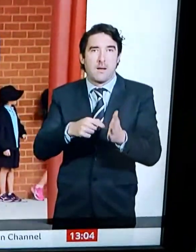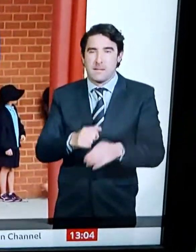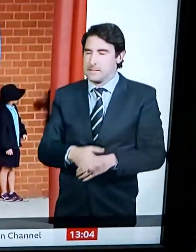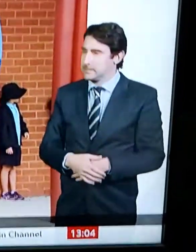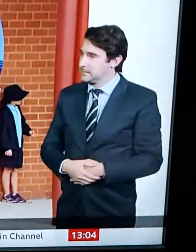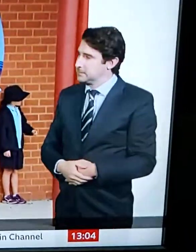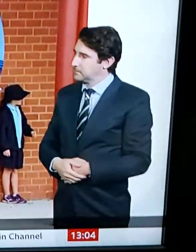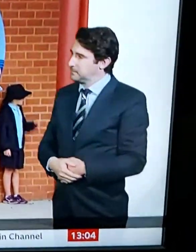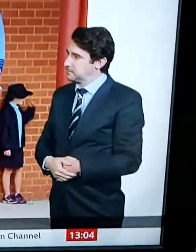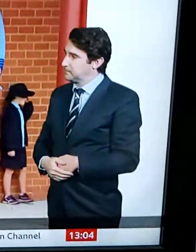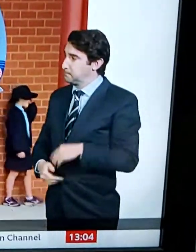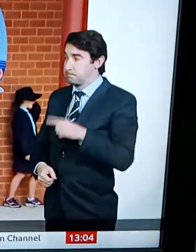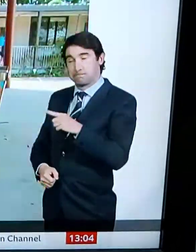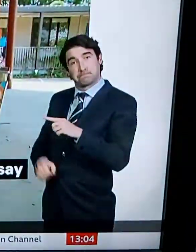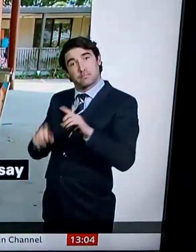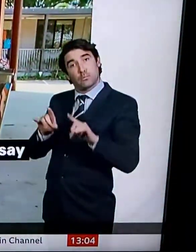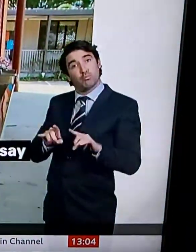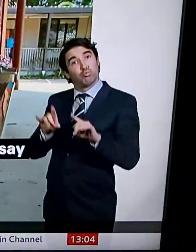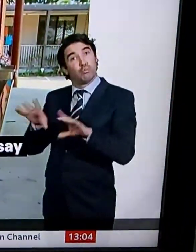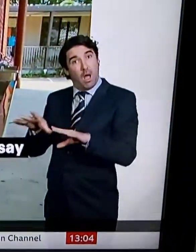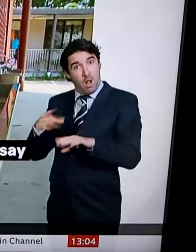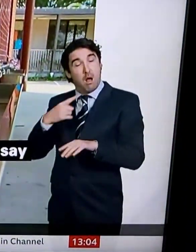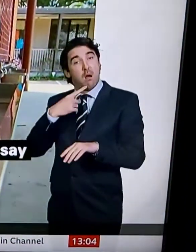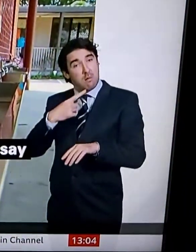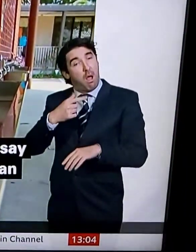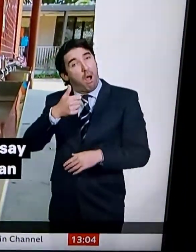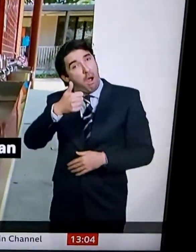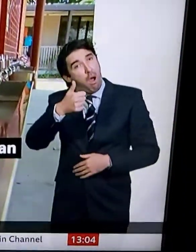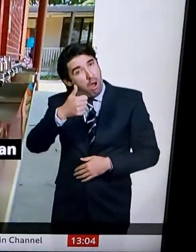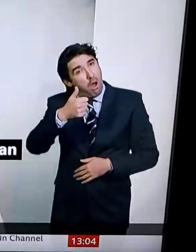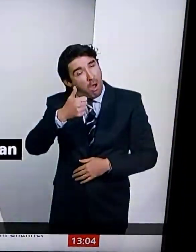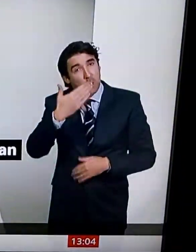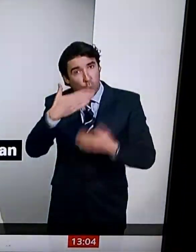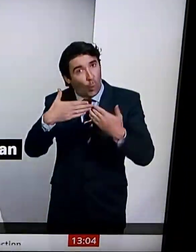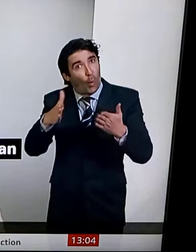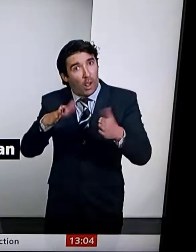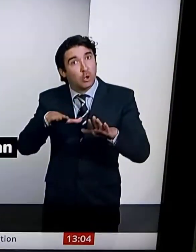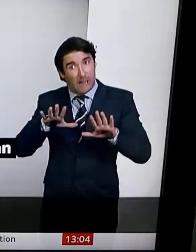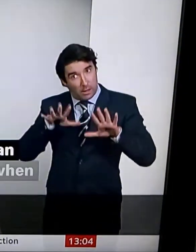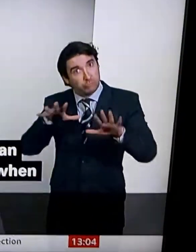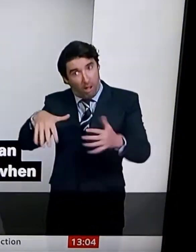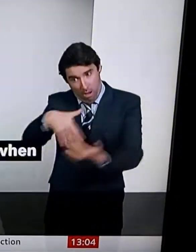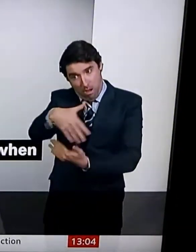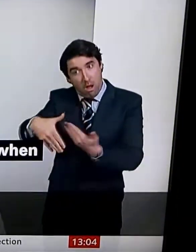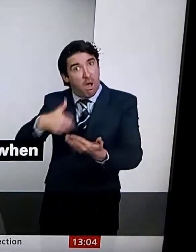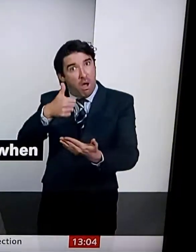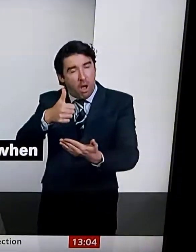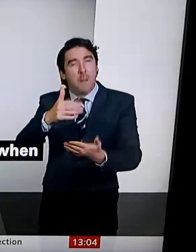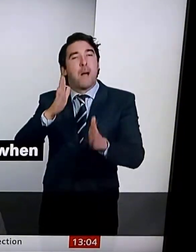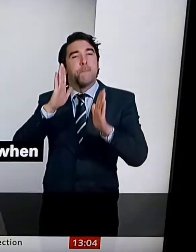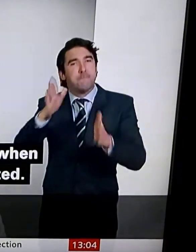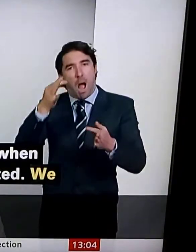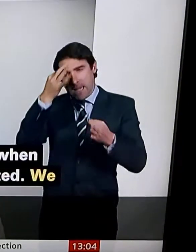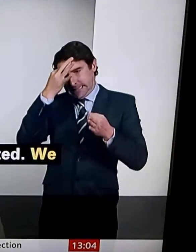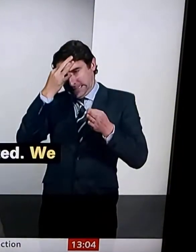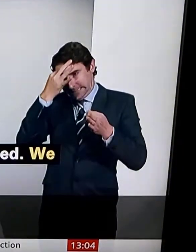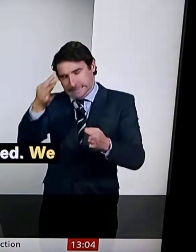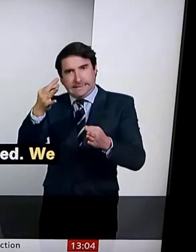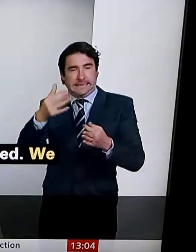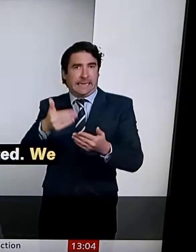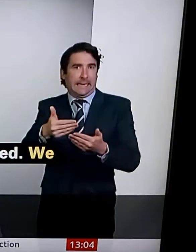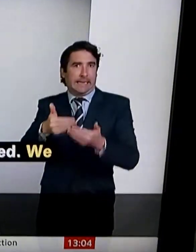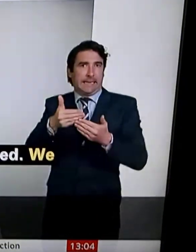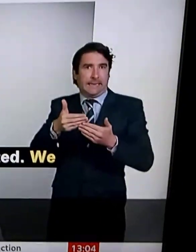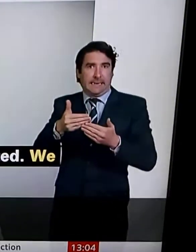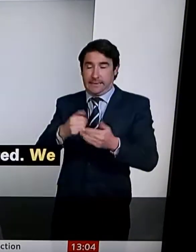was a boat carrying migrants, and as they come close up, I'll try to speak to them. Are you okay? Are you alright?